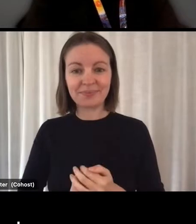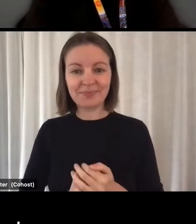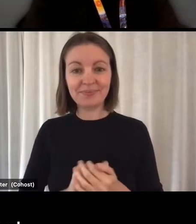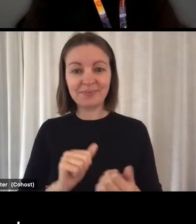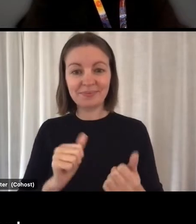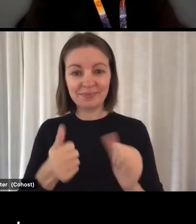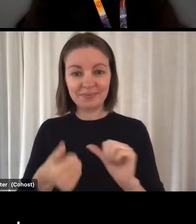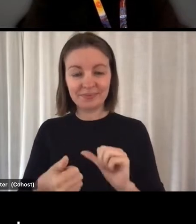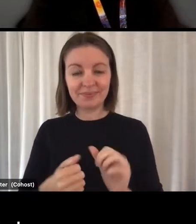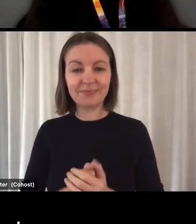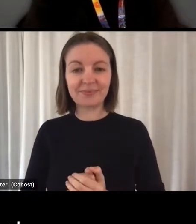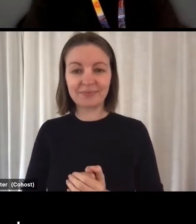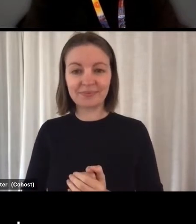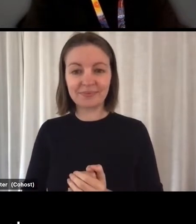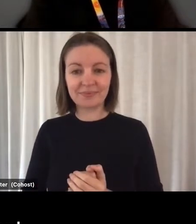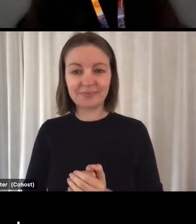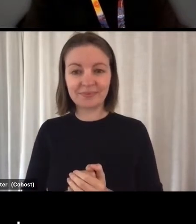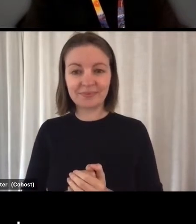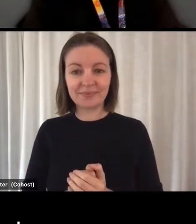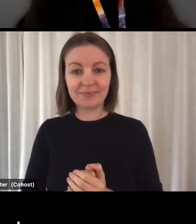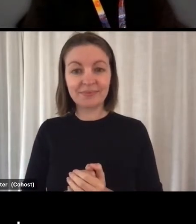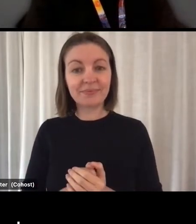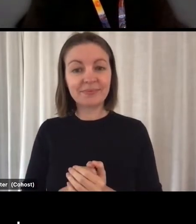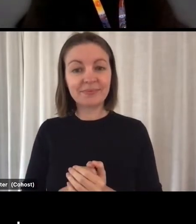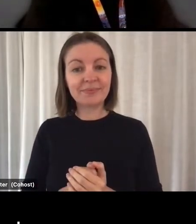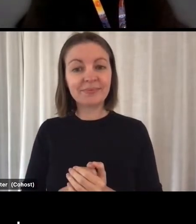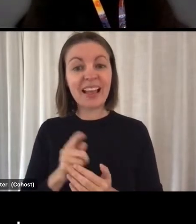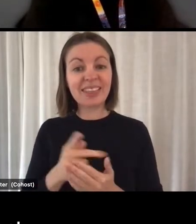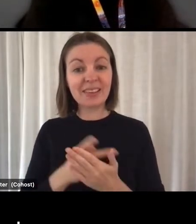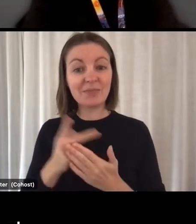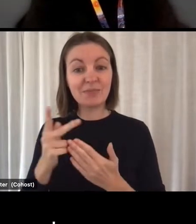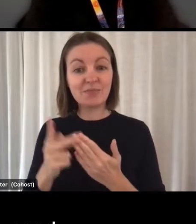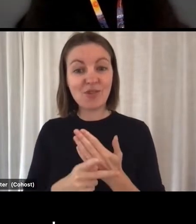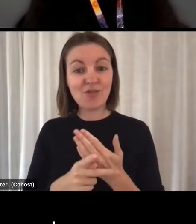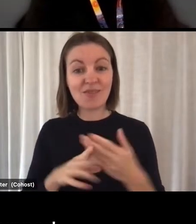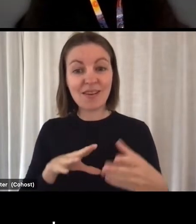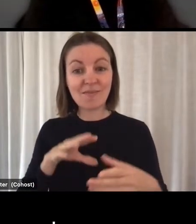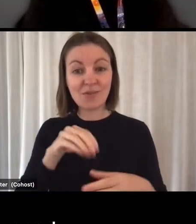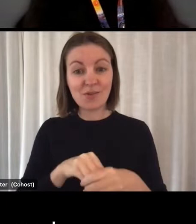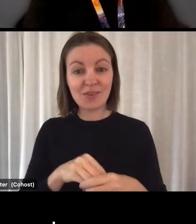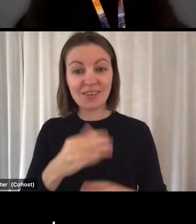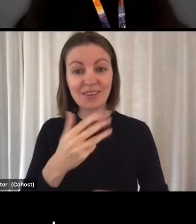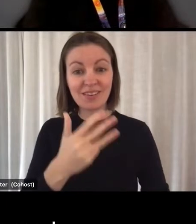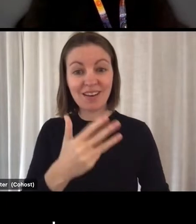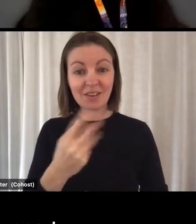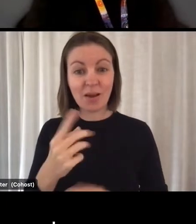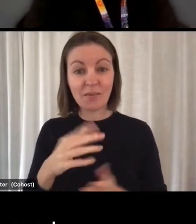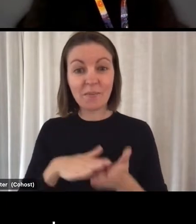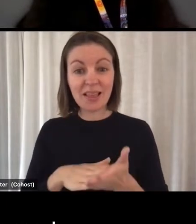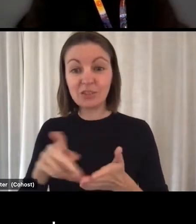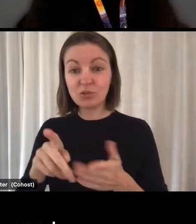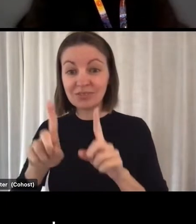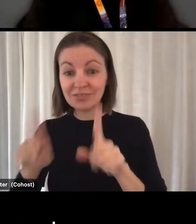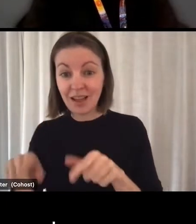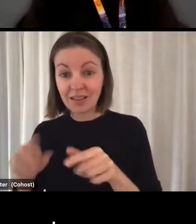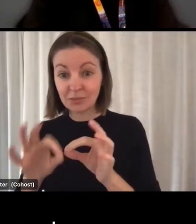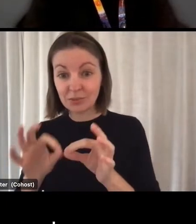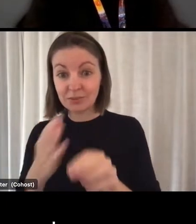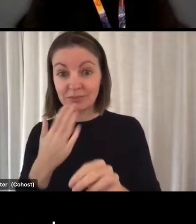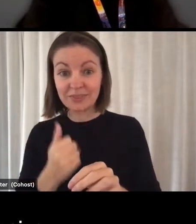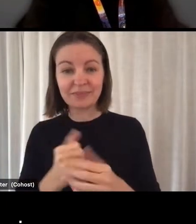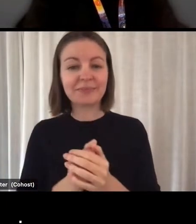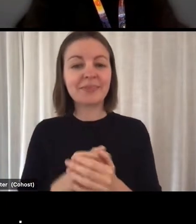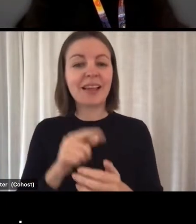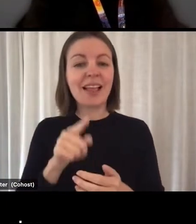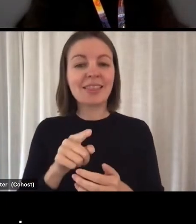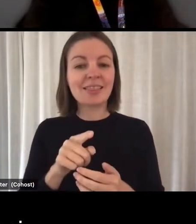this program included $91 million in grant funding provided over two years for targeted